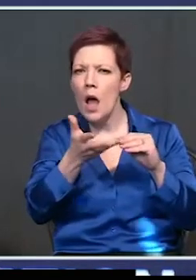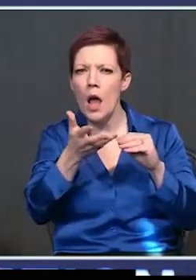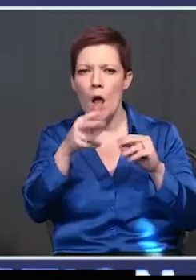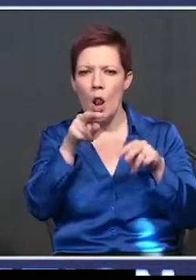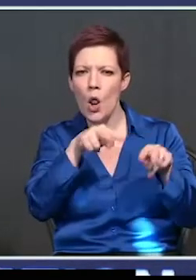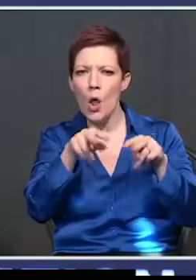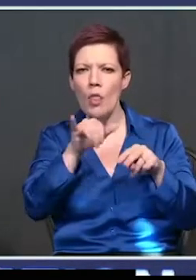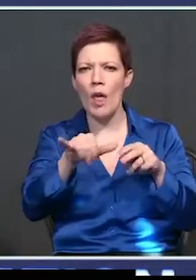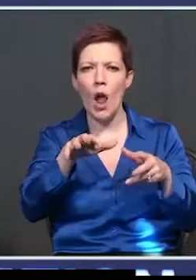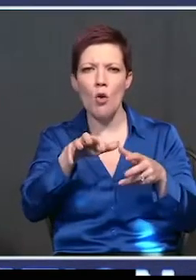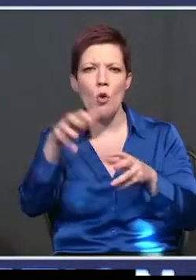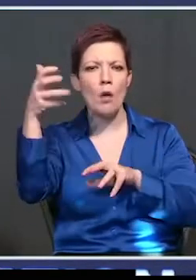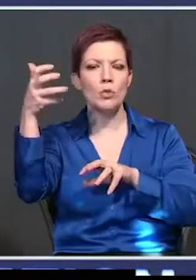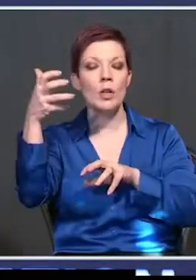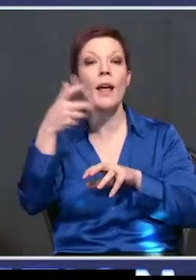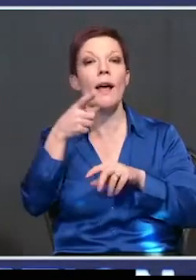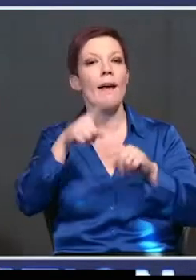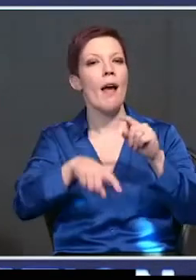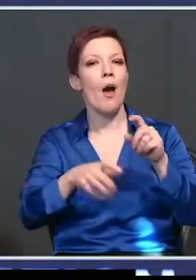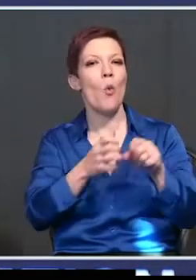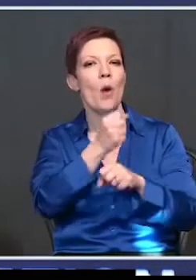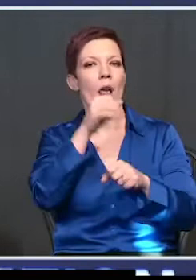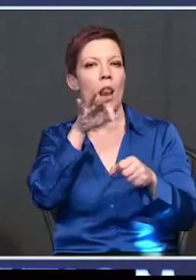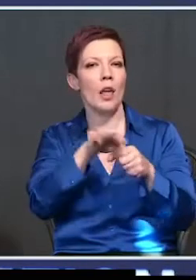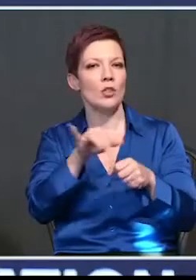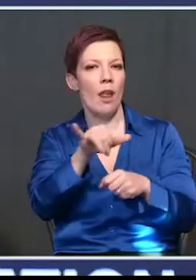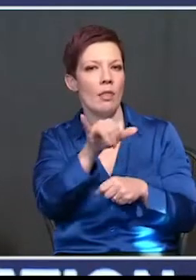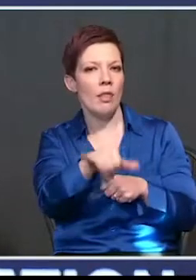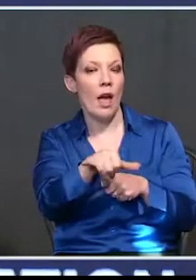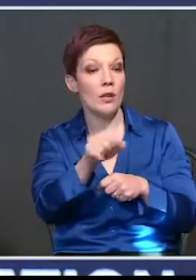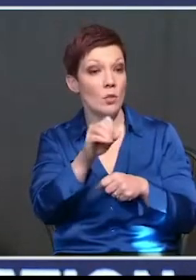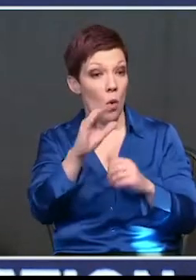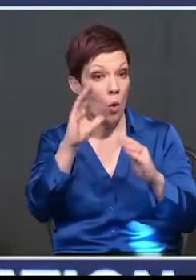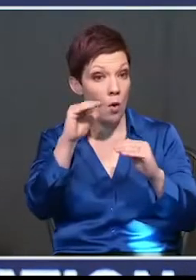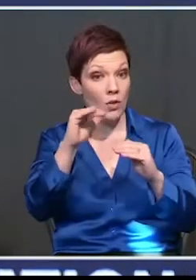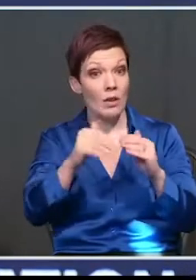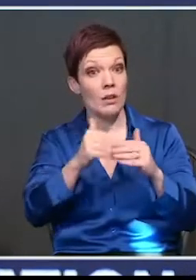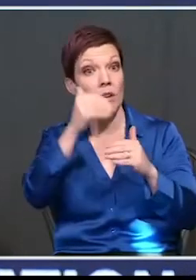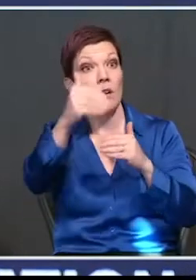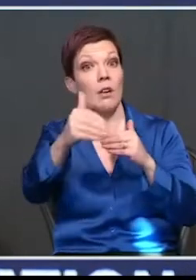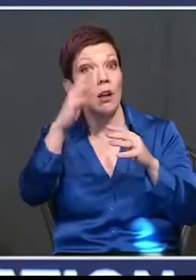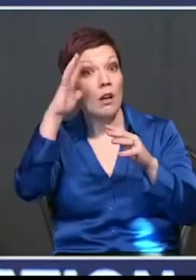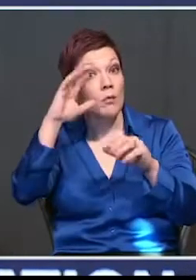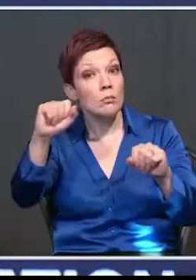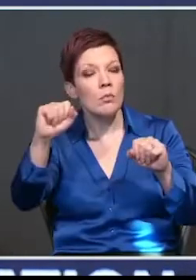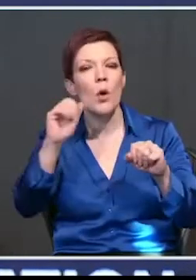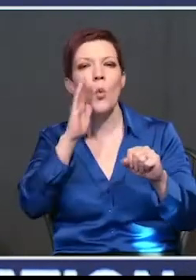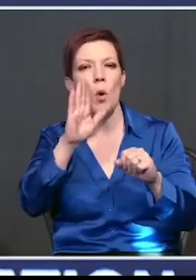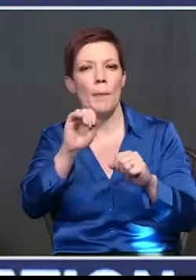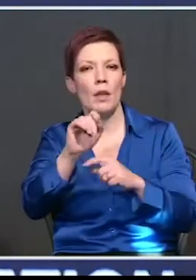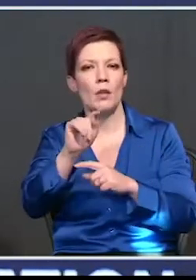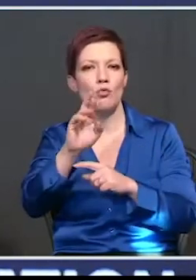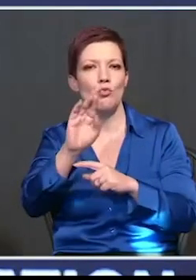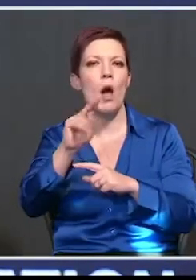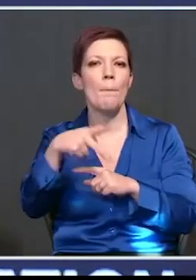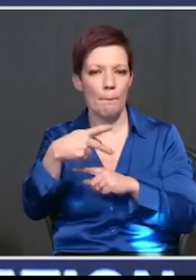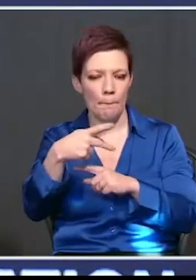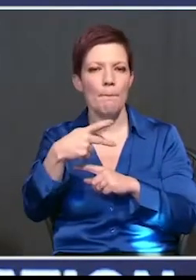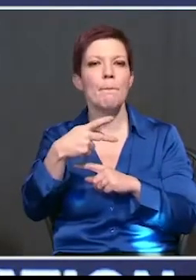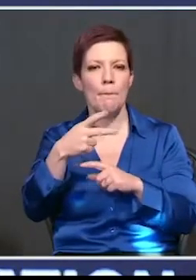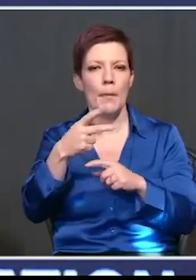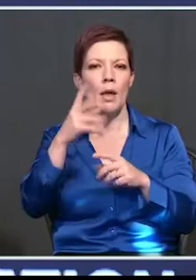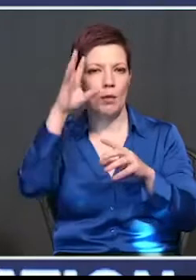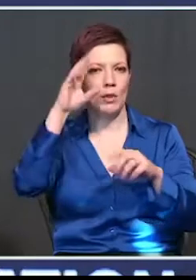and we'll see. You can't win an election like that. So hopefully the next administration will be the Trump administration, a continuation,